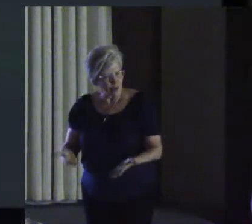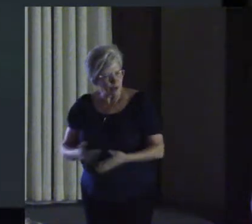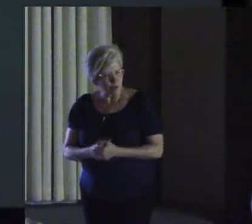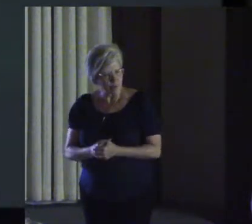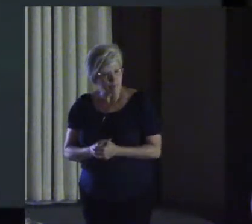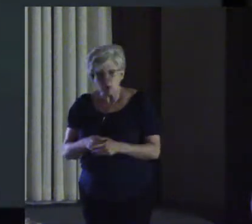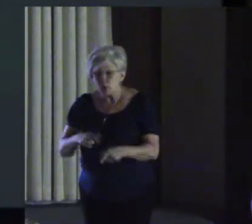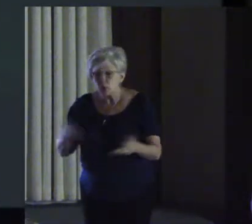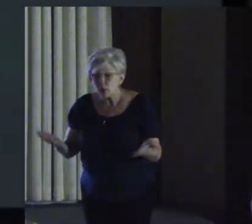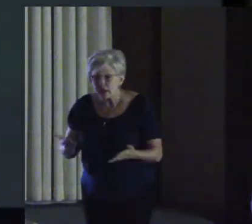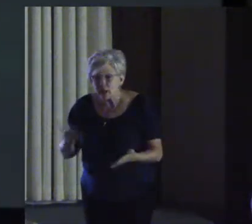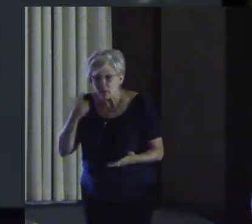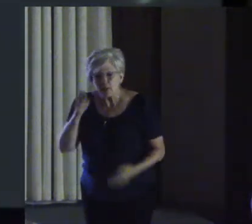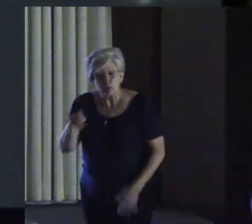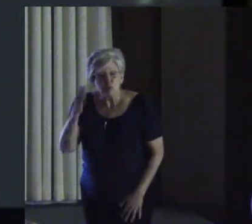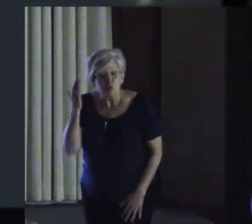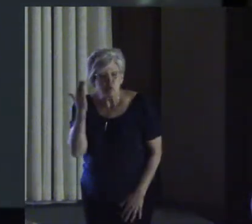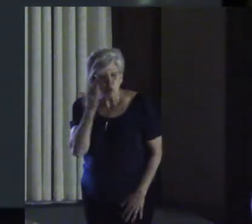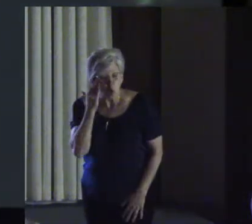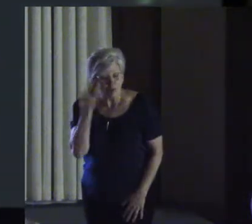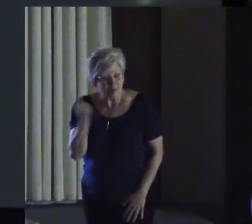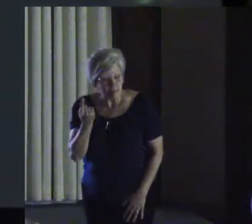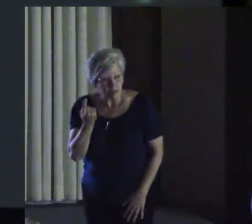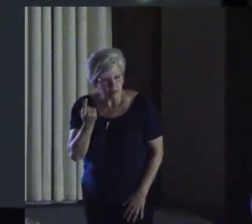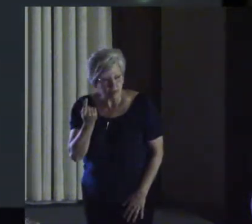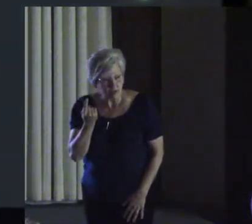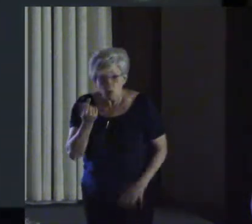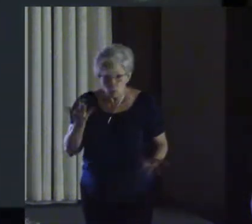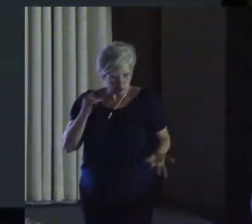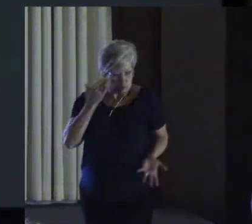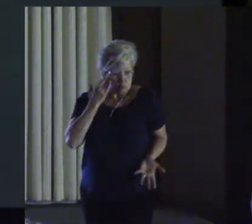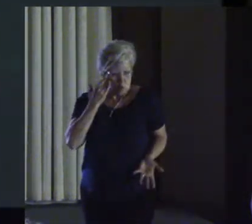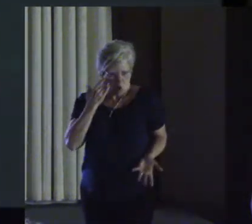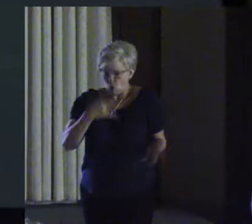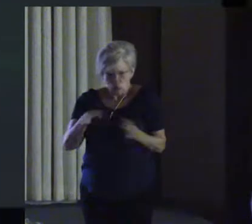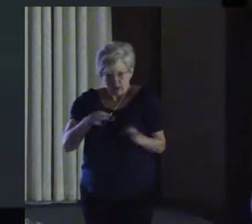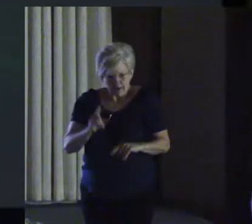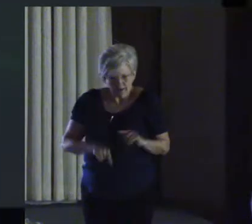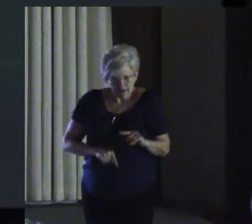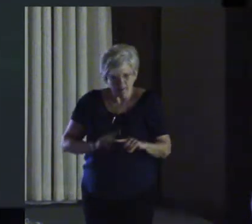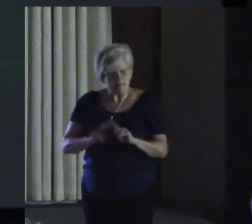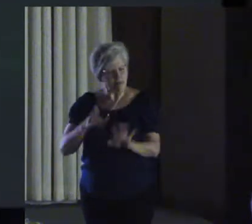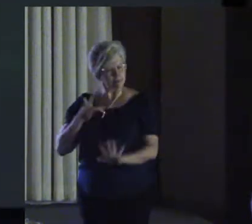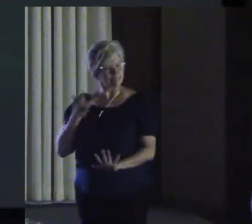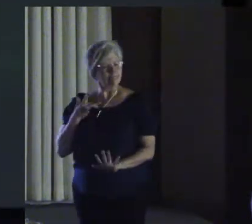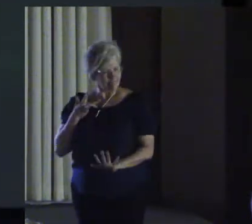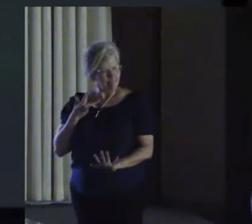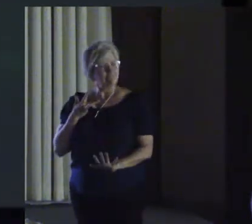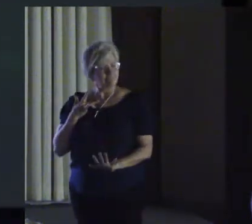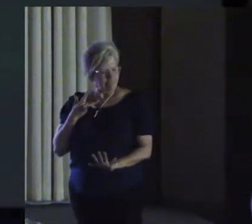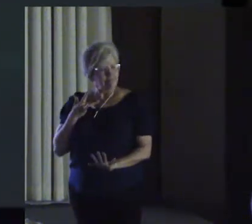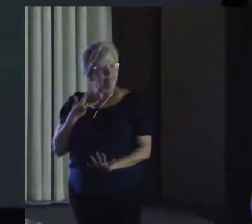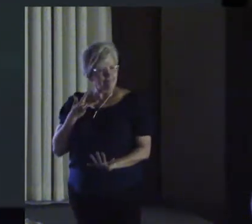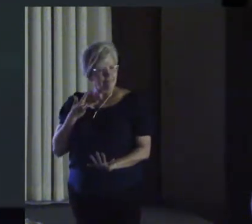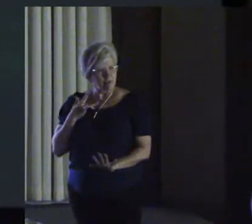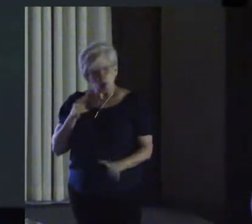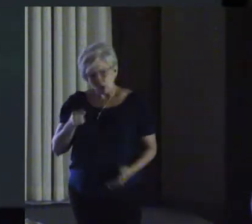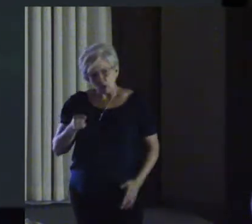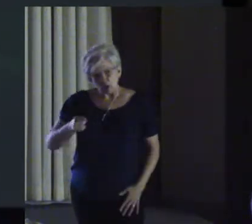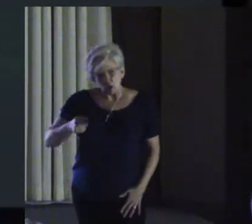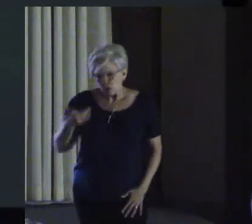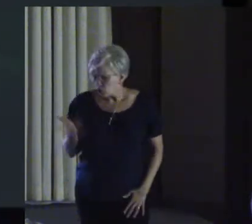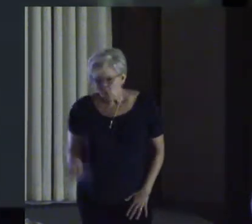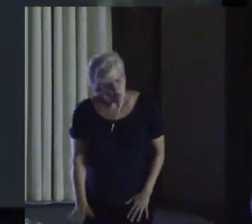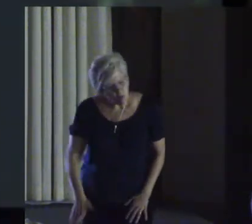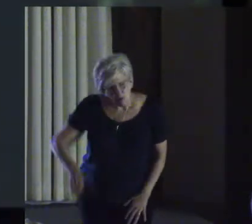You're here because you know something. What you know you can't explain. But you feel it. You've felt it your